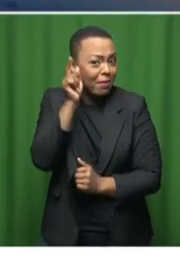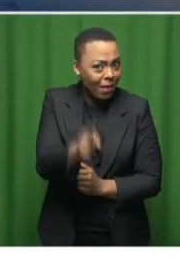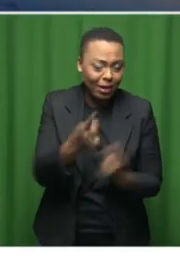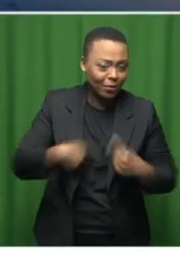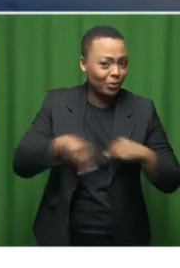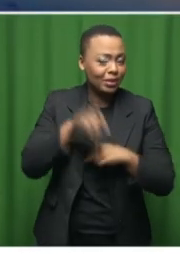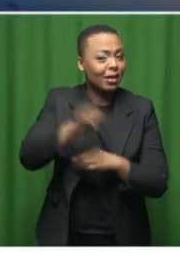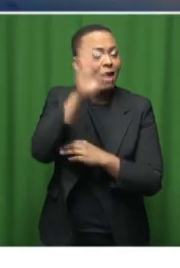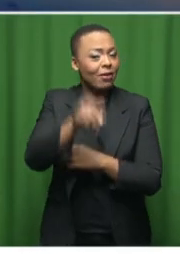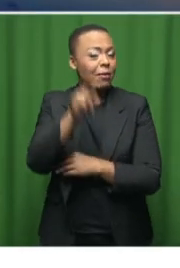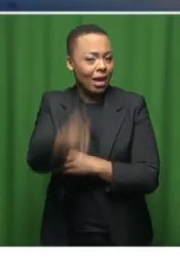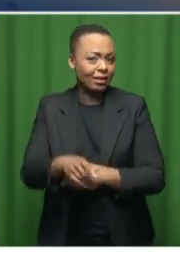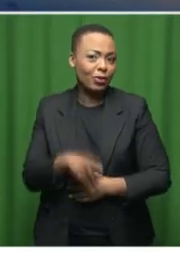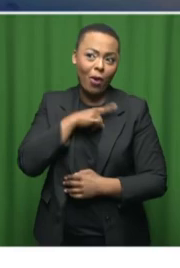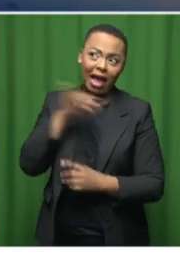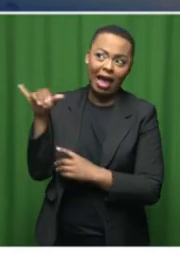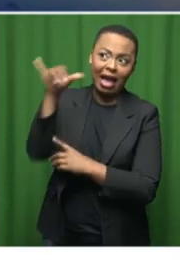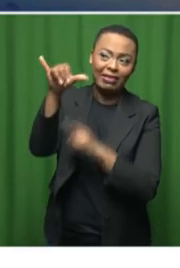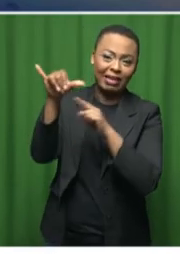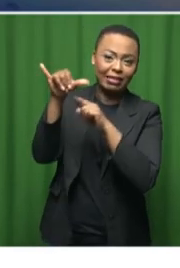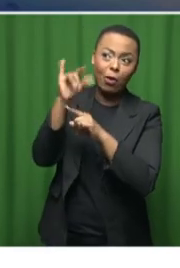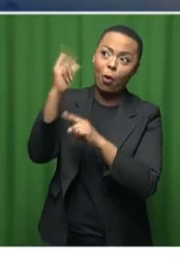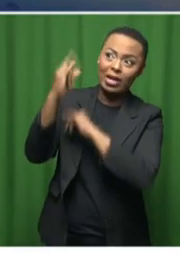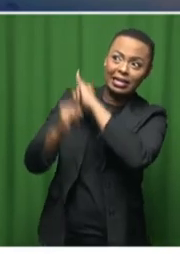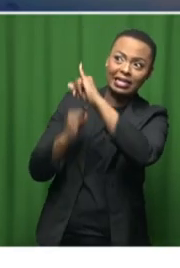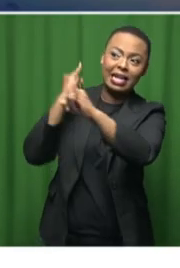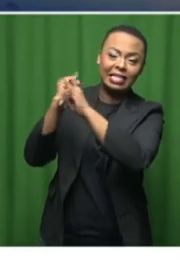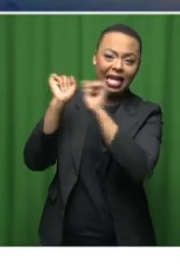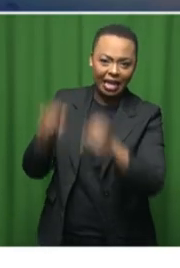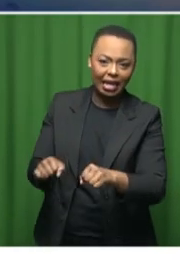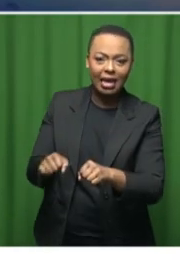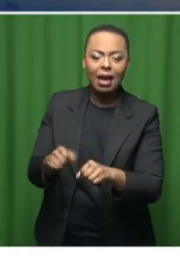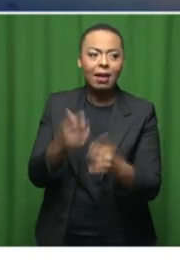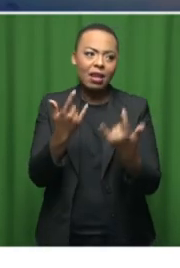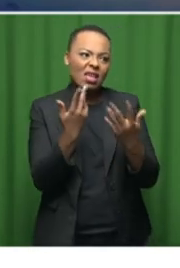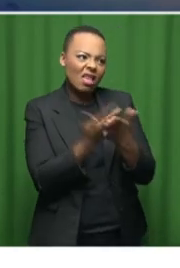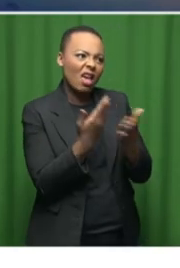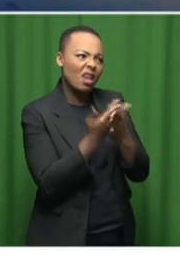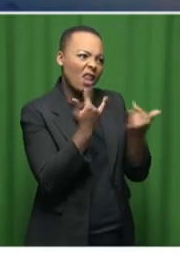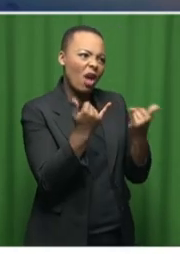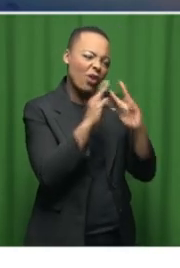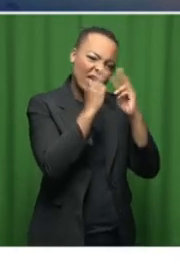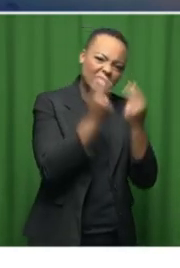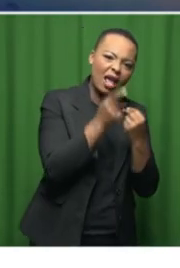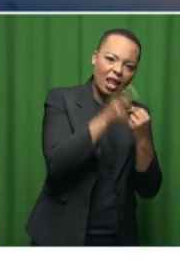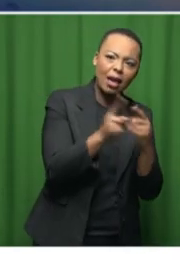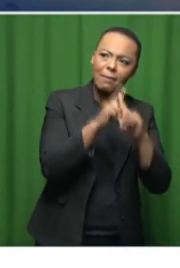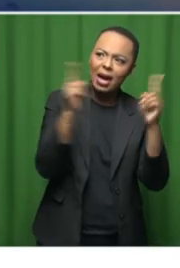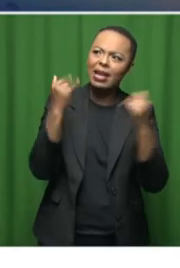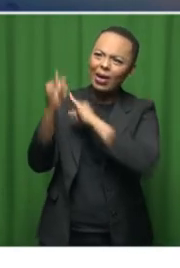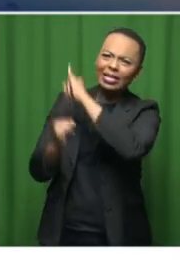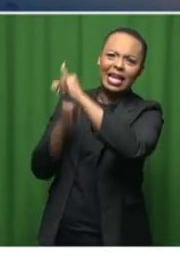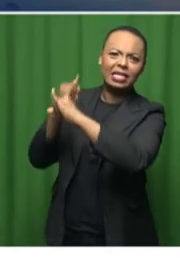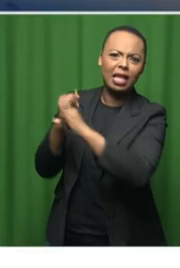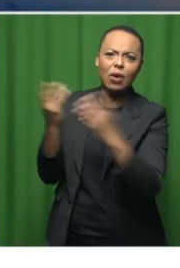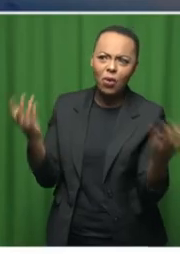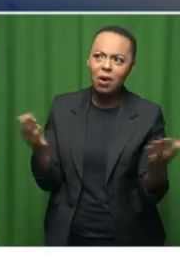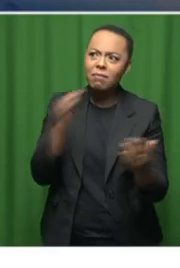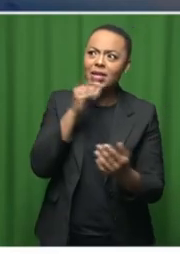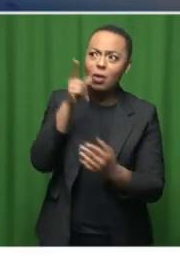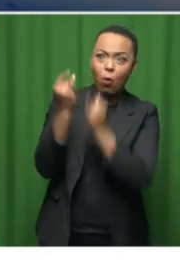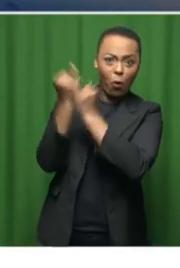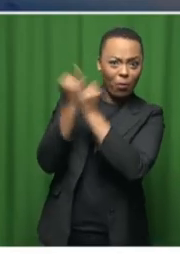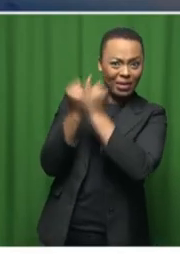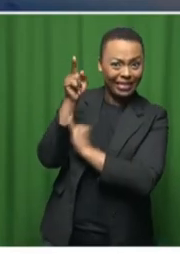only, when you talk aviation, you're not talking about it at a national level. Yes, you're going to have your domestic airlines, but you're talking about it at an international level. That is where you